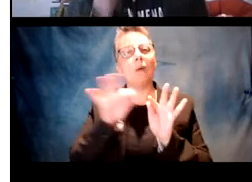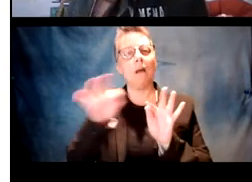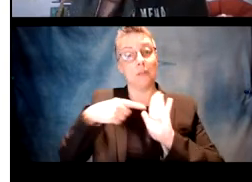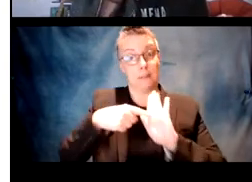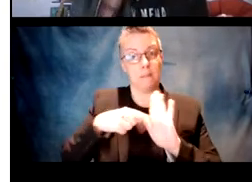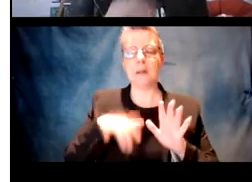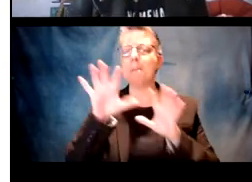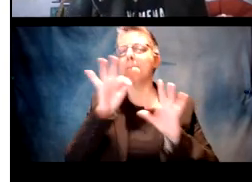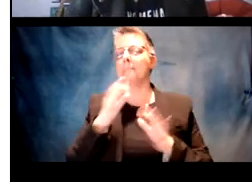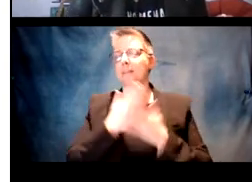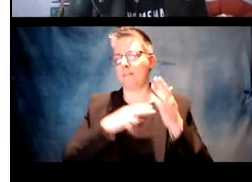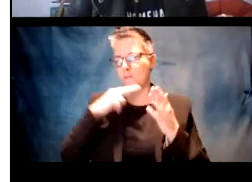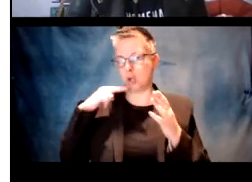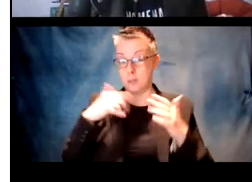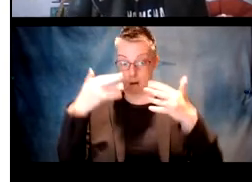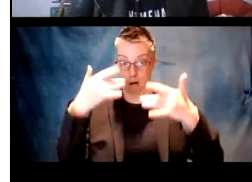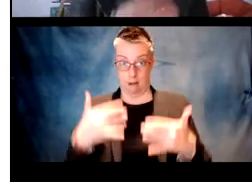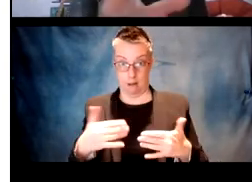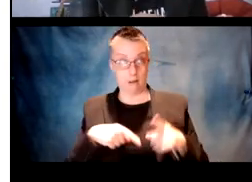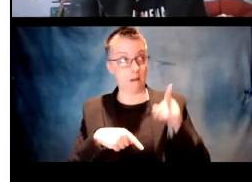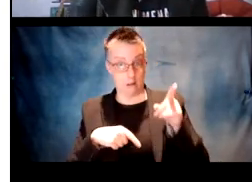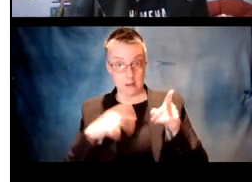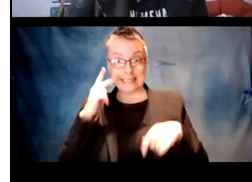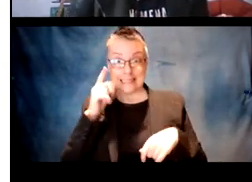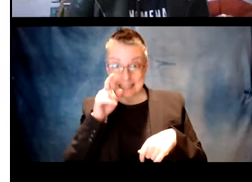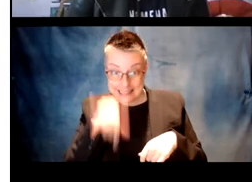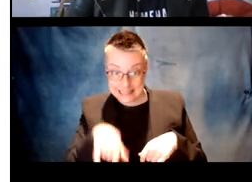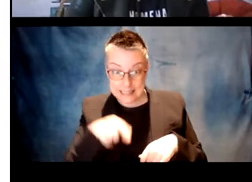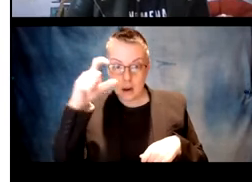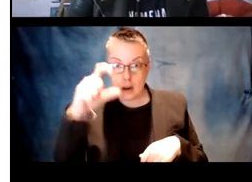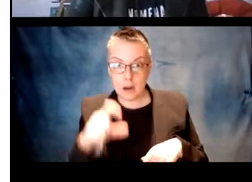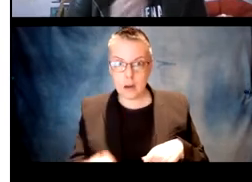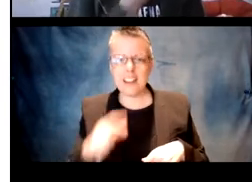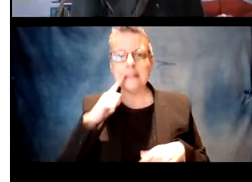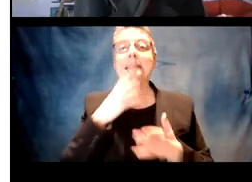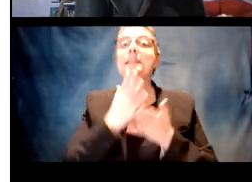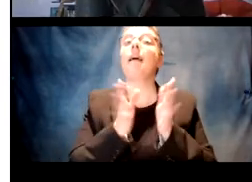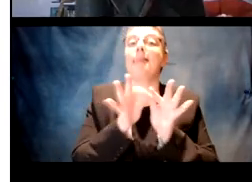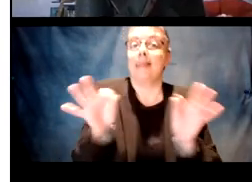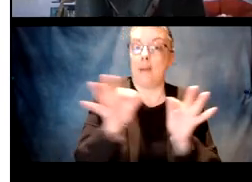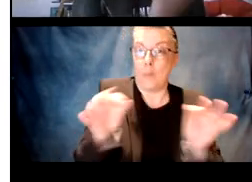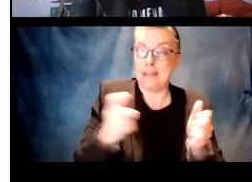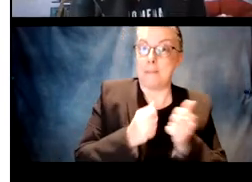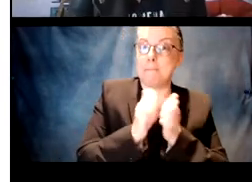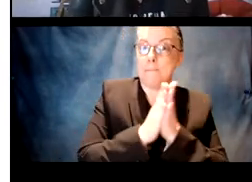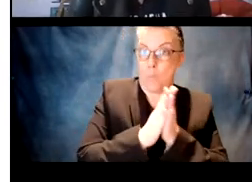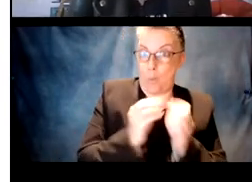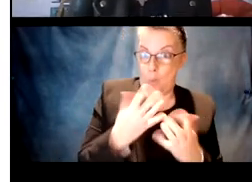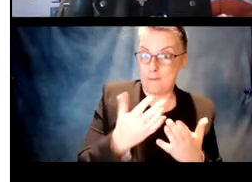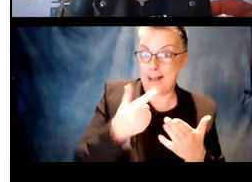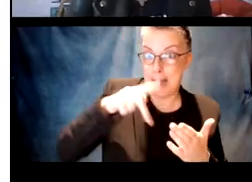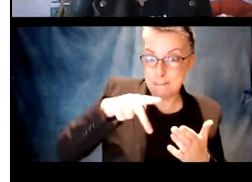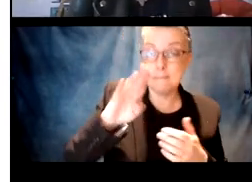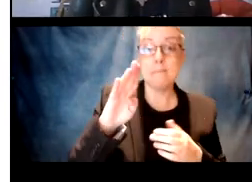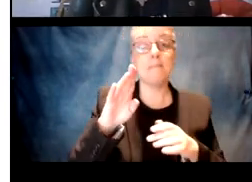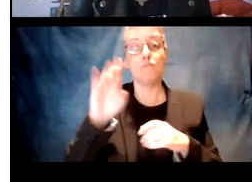and 52 language samples and just picked some verbs. And as you can see here, there